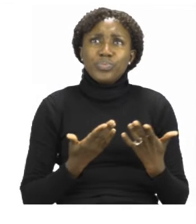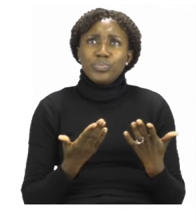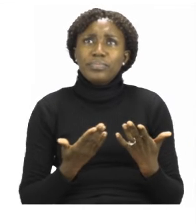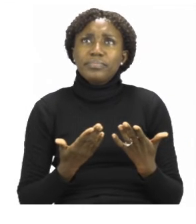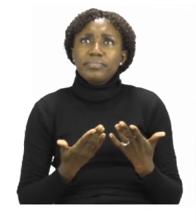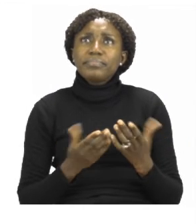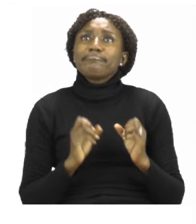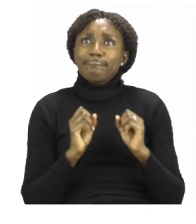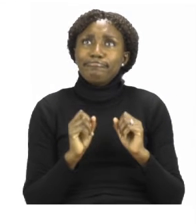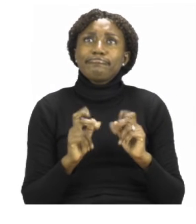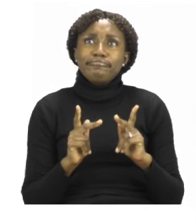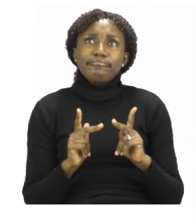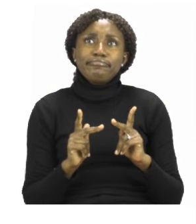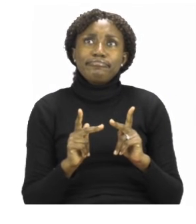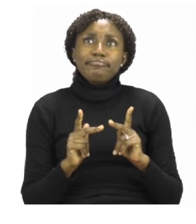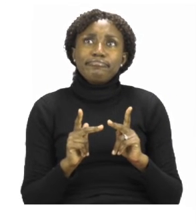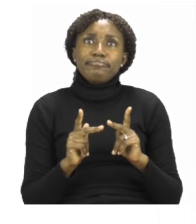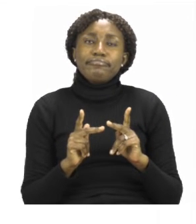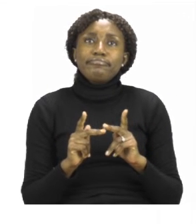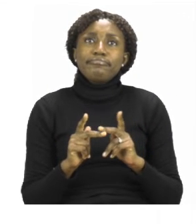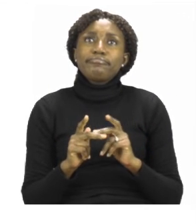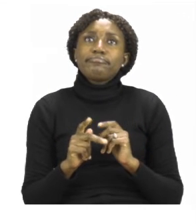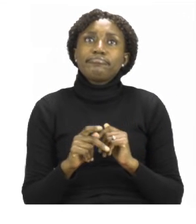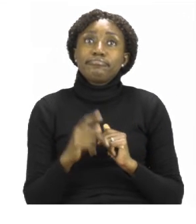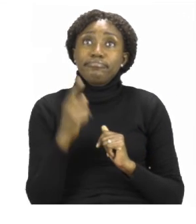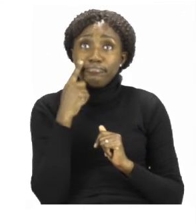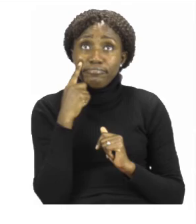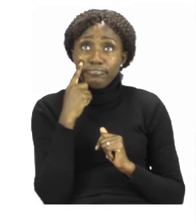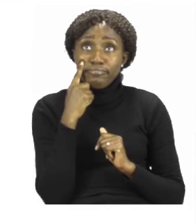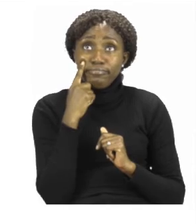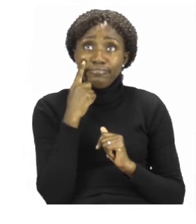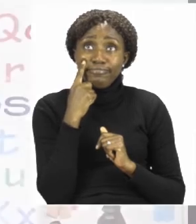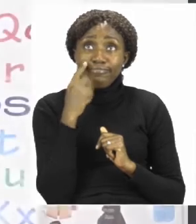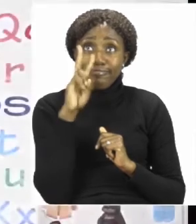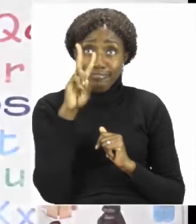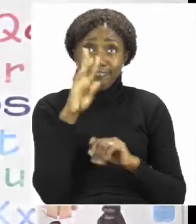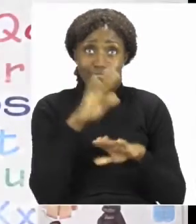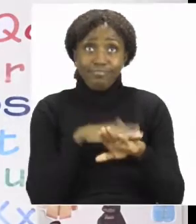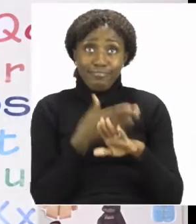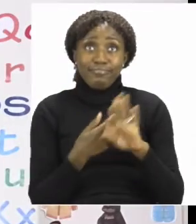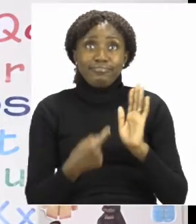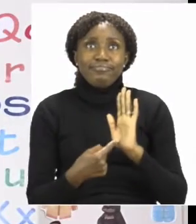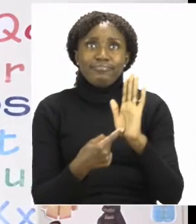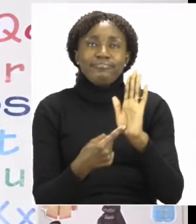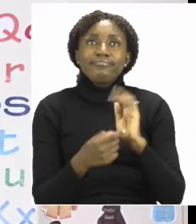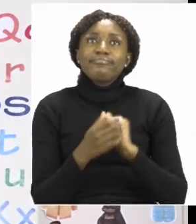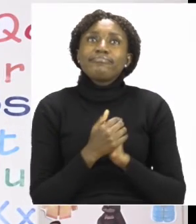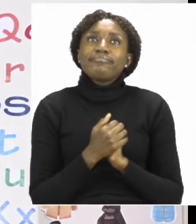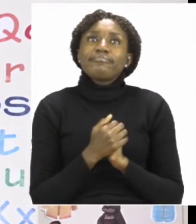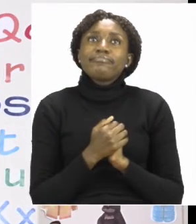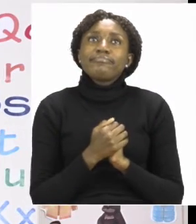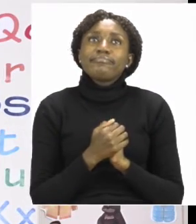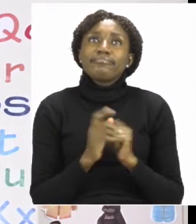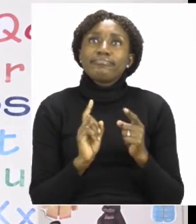Now everyone on the board I have two pictures. The first